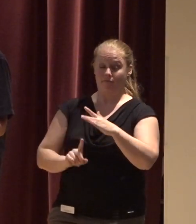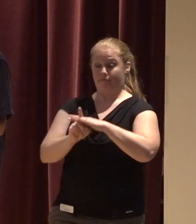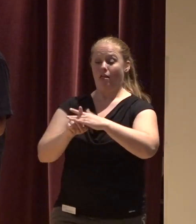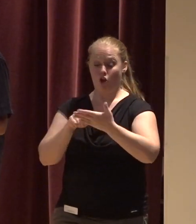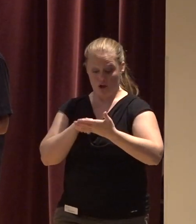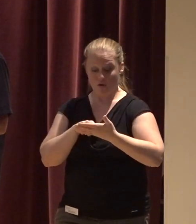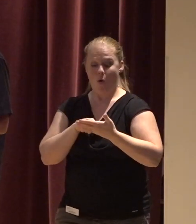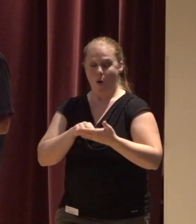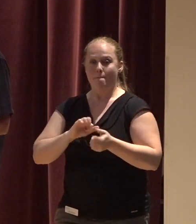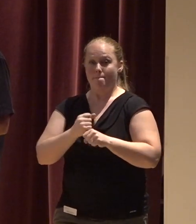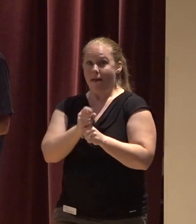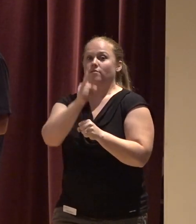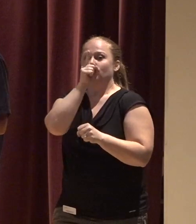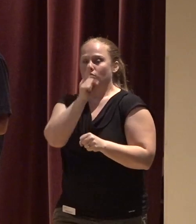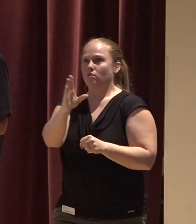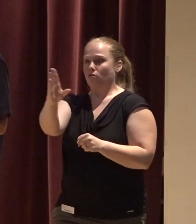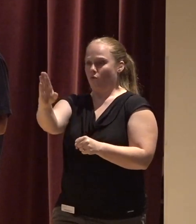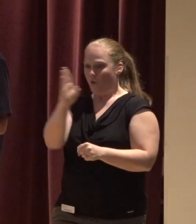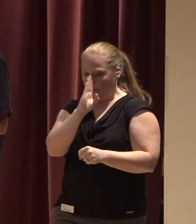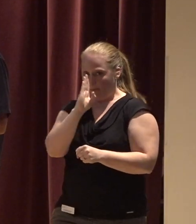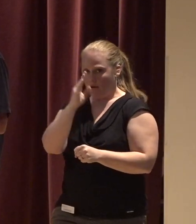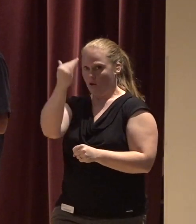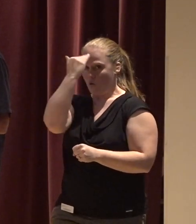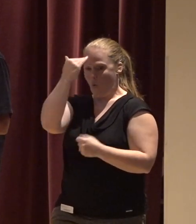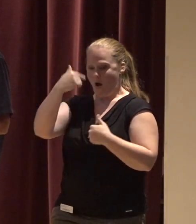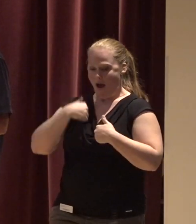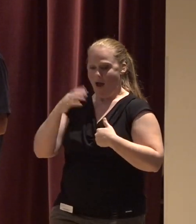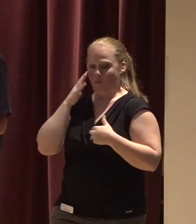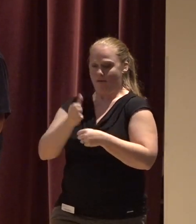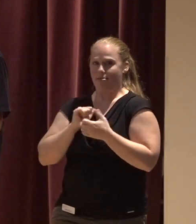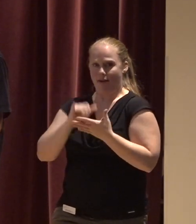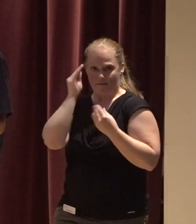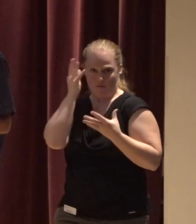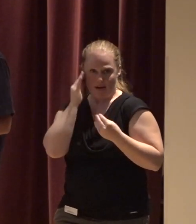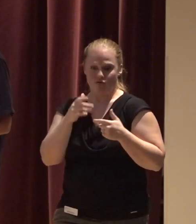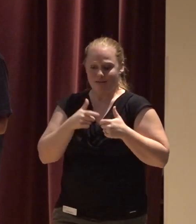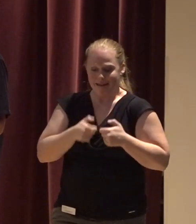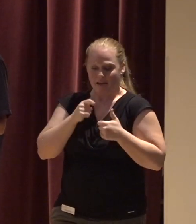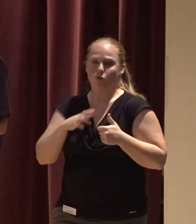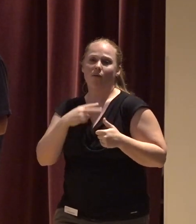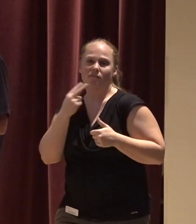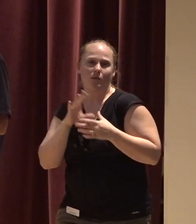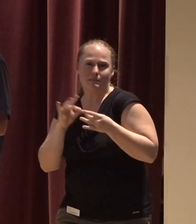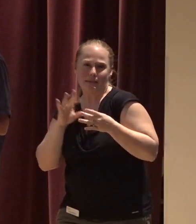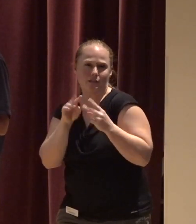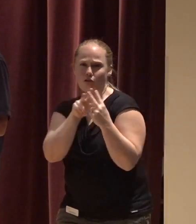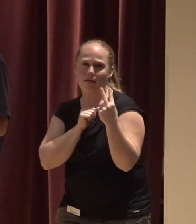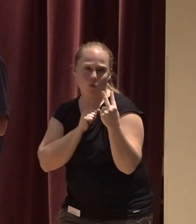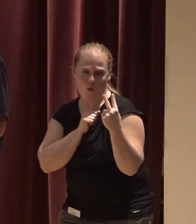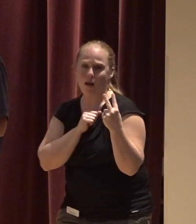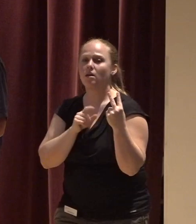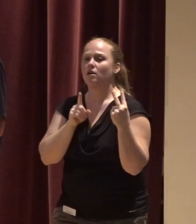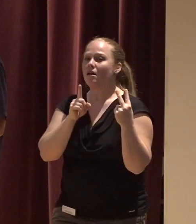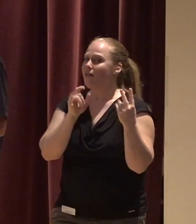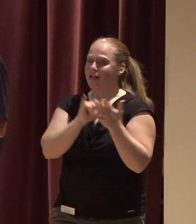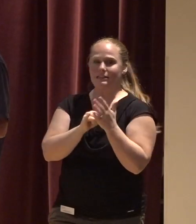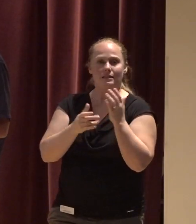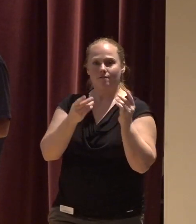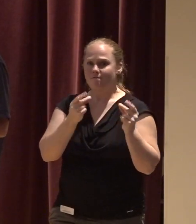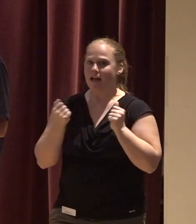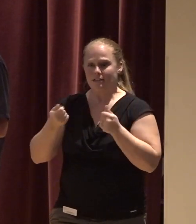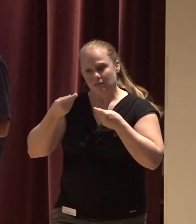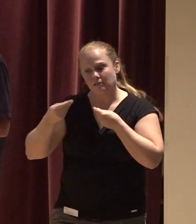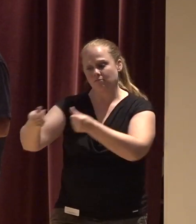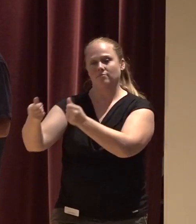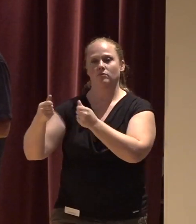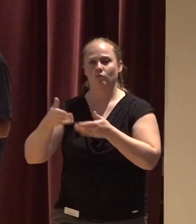You ensure that you're going to get it directly to your phone Be either a text message or some sort of voice message And it's really the most efficient way of getting those